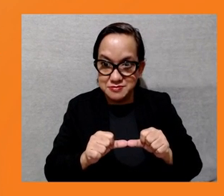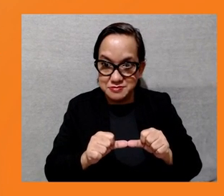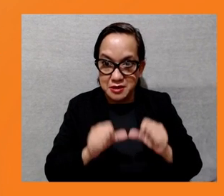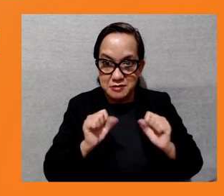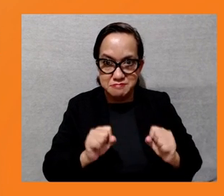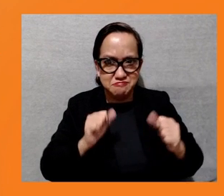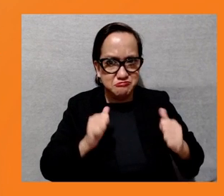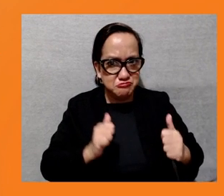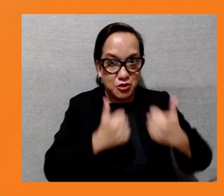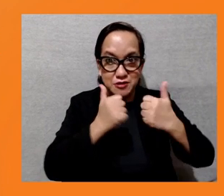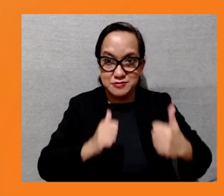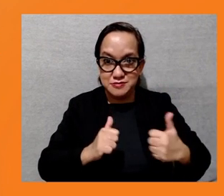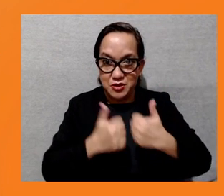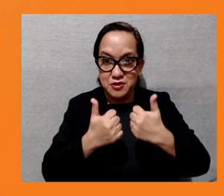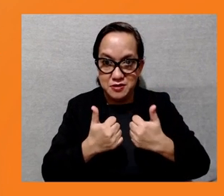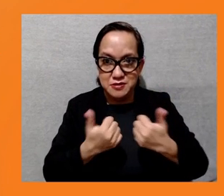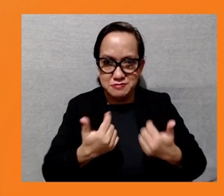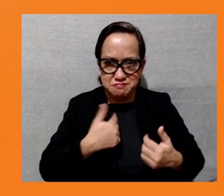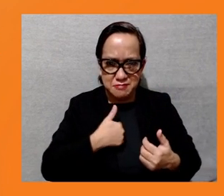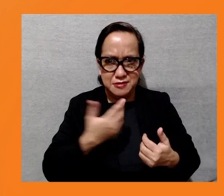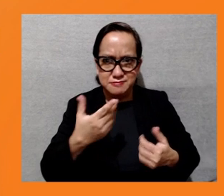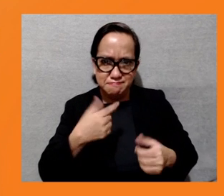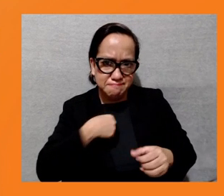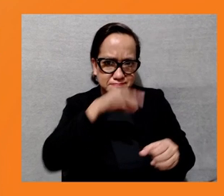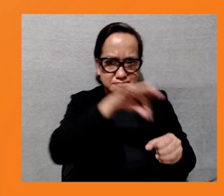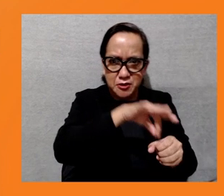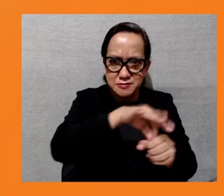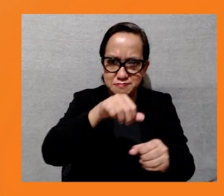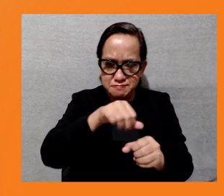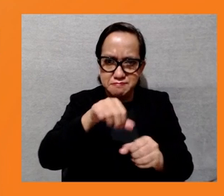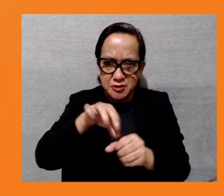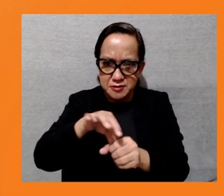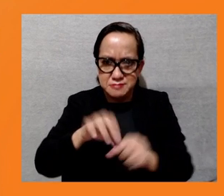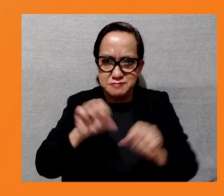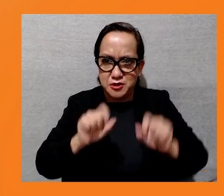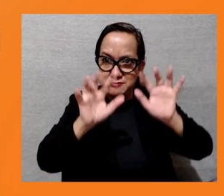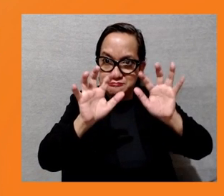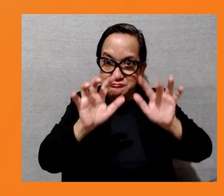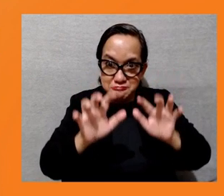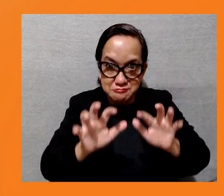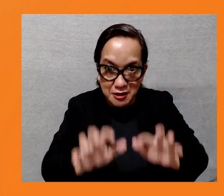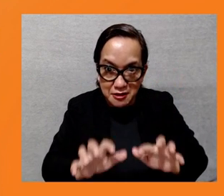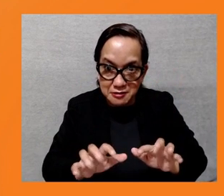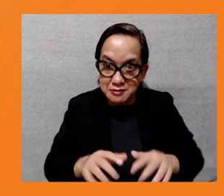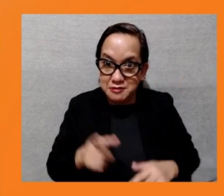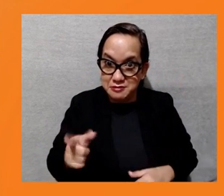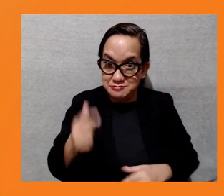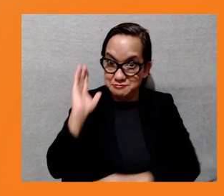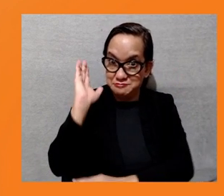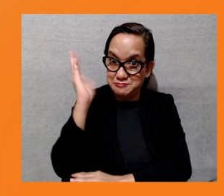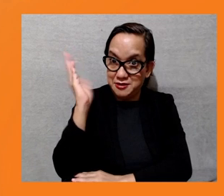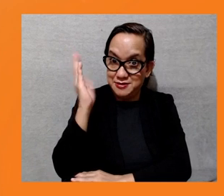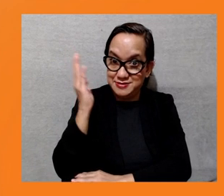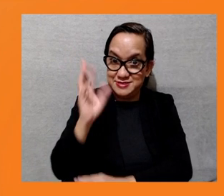and add in their questions as well. Our next speaker is Ms. Ritu Thapa, who is an advocate and activist focusing on